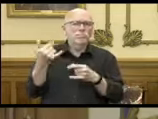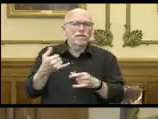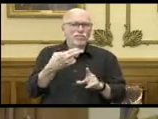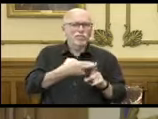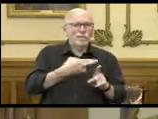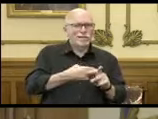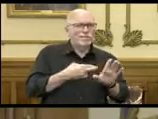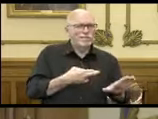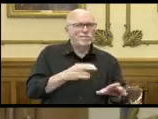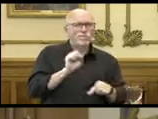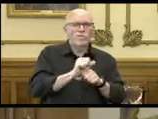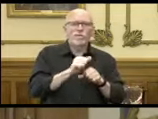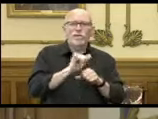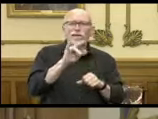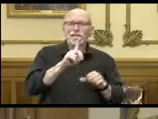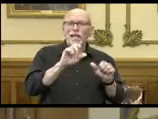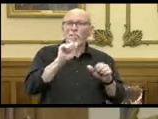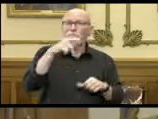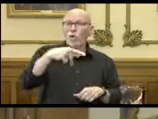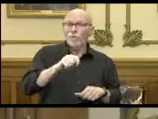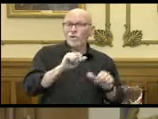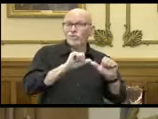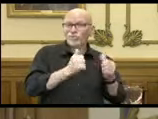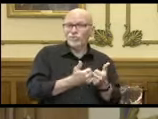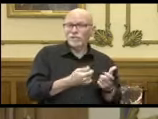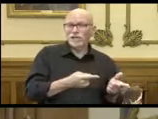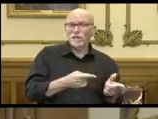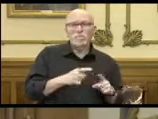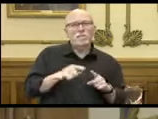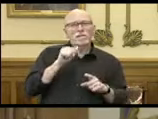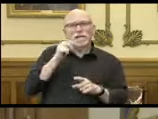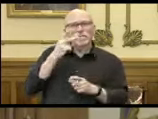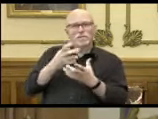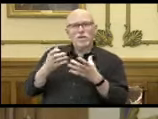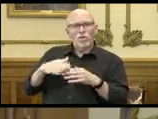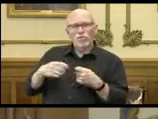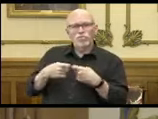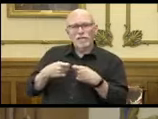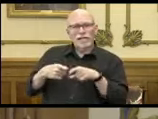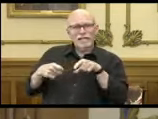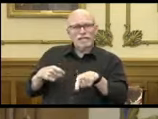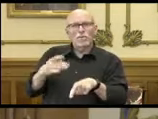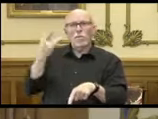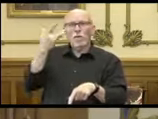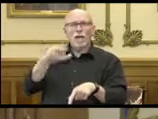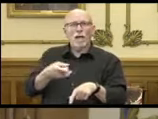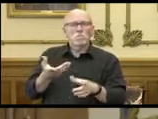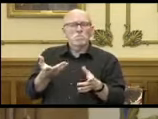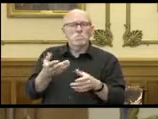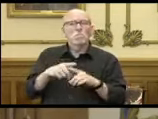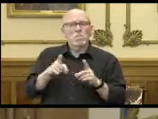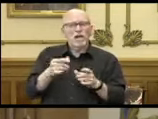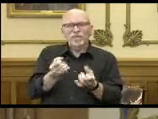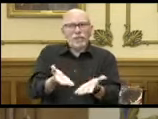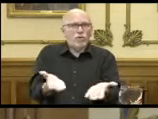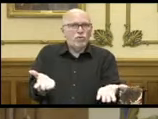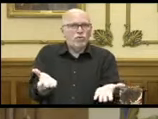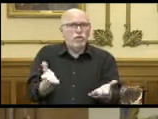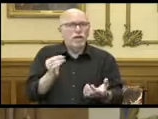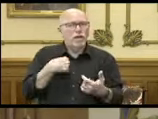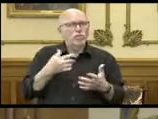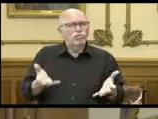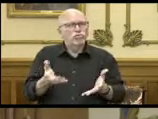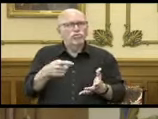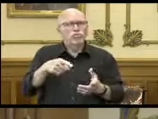side working with the Indiana Apartment Association. We're not seeing that, on the utility side and I'm not sure why, but it's there and I would